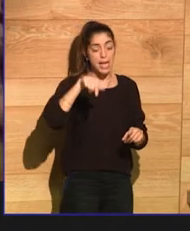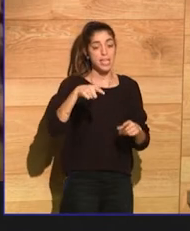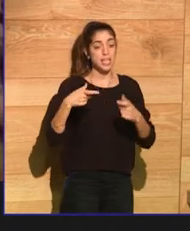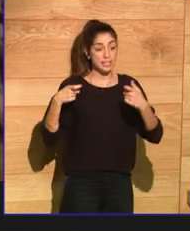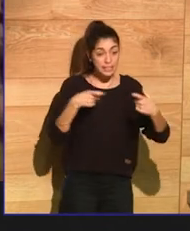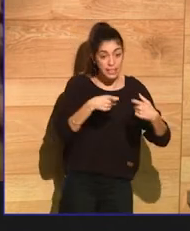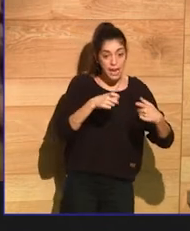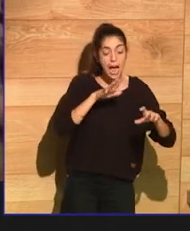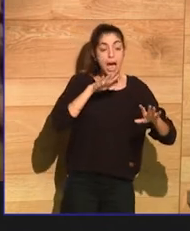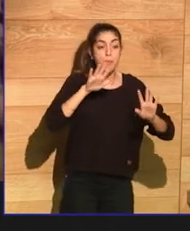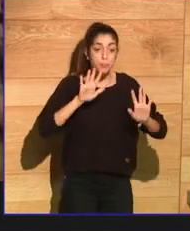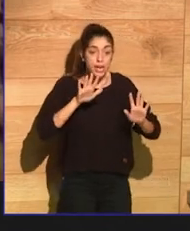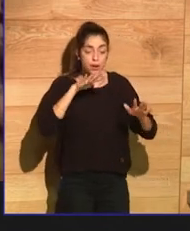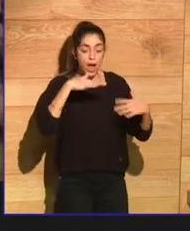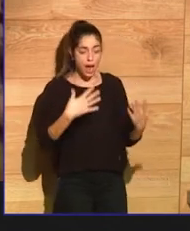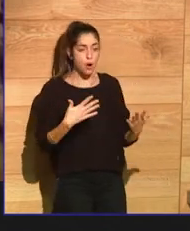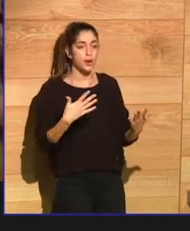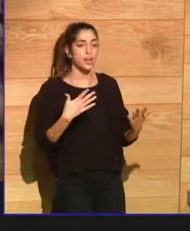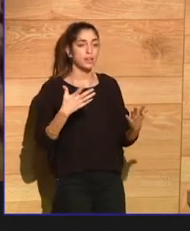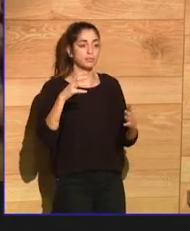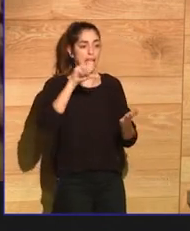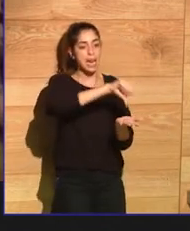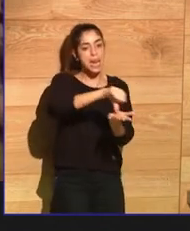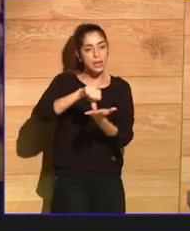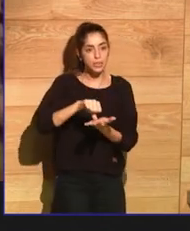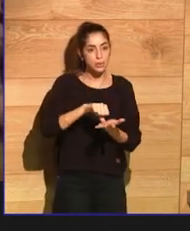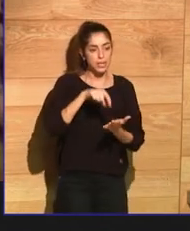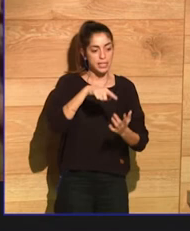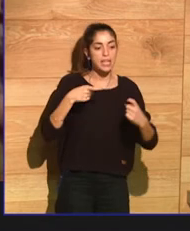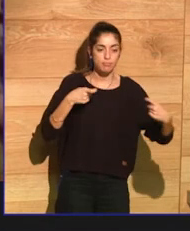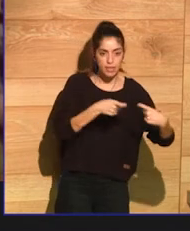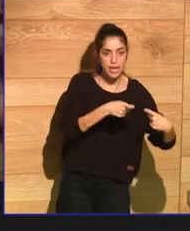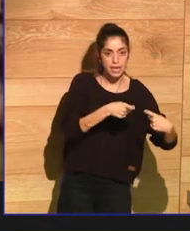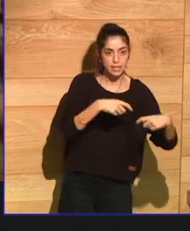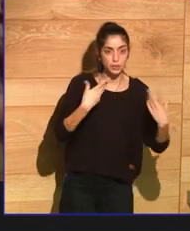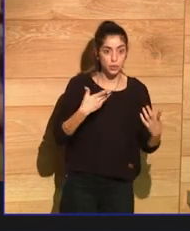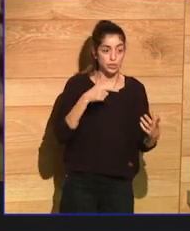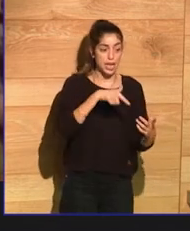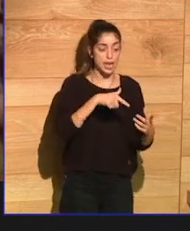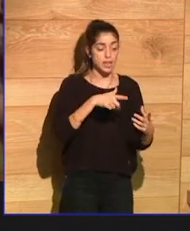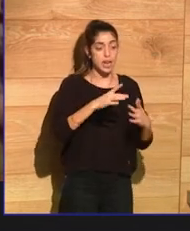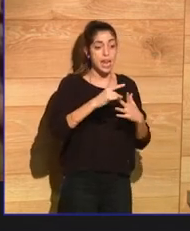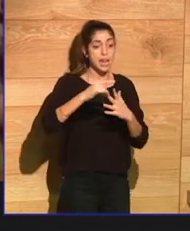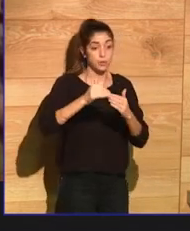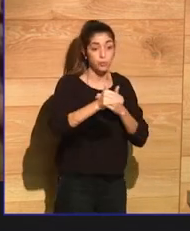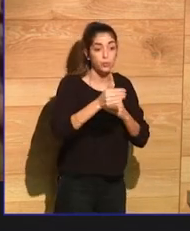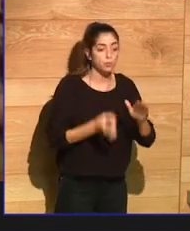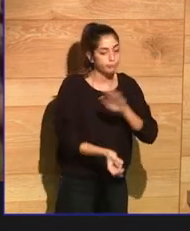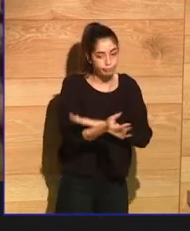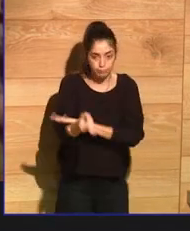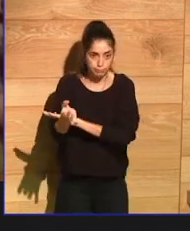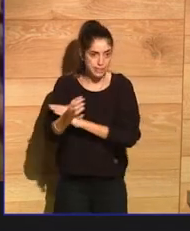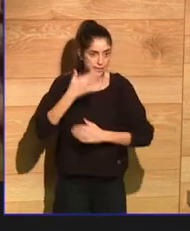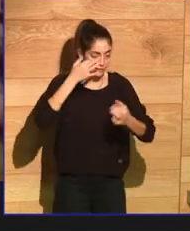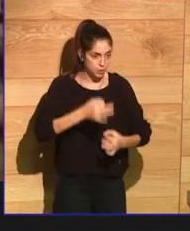battles that our next generation of leaders will emerge. So again, I think it's completely organic and something not at all new